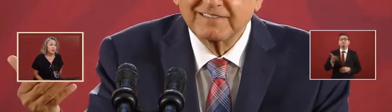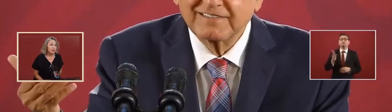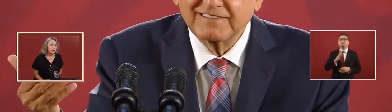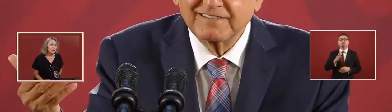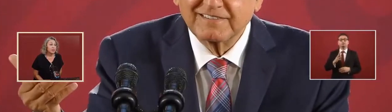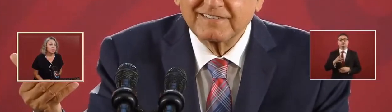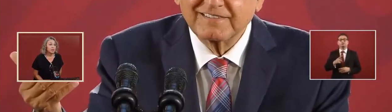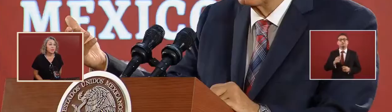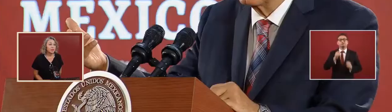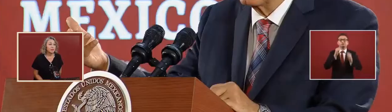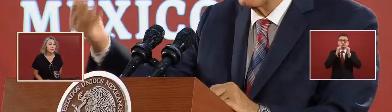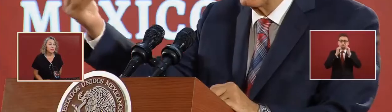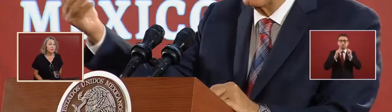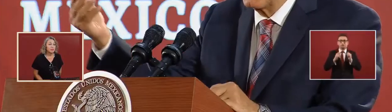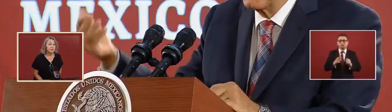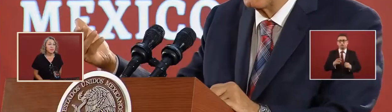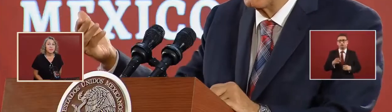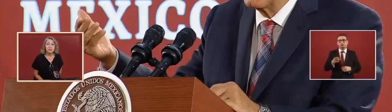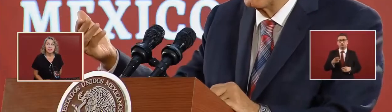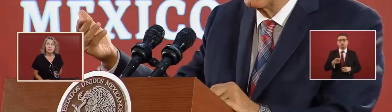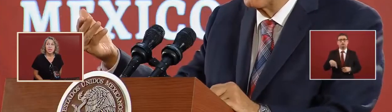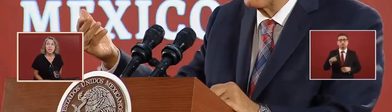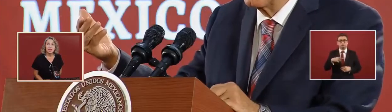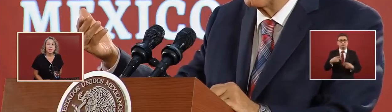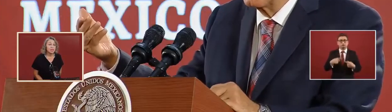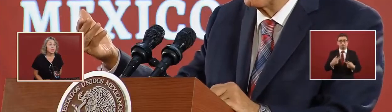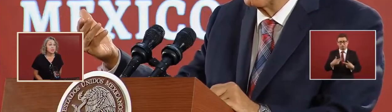to making it because